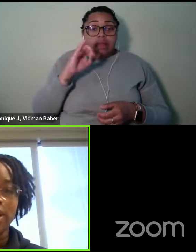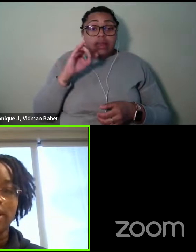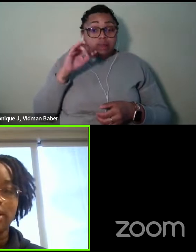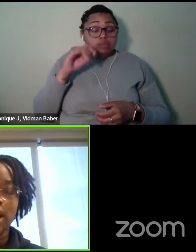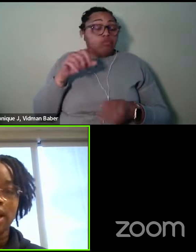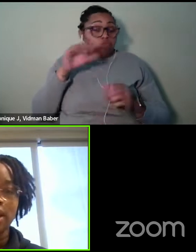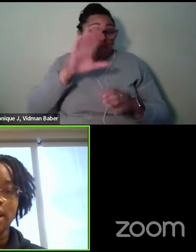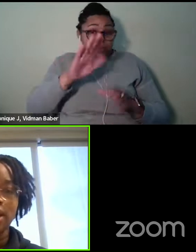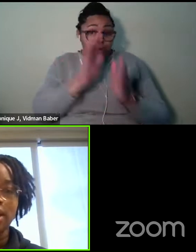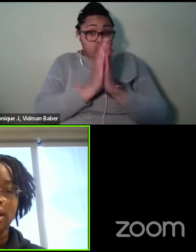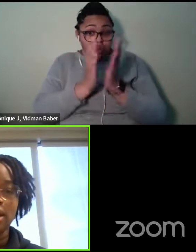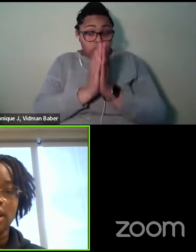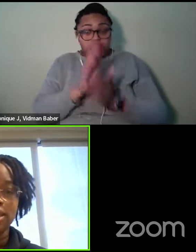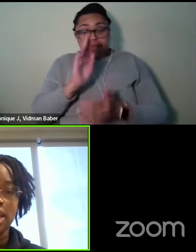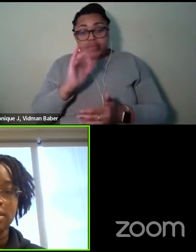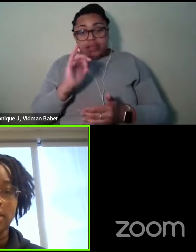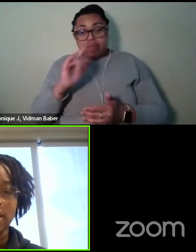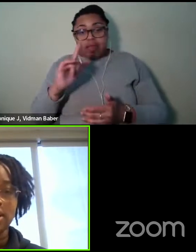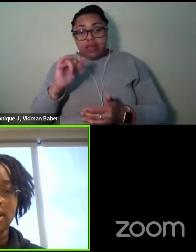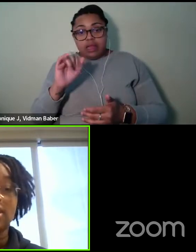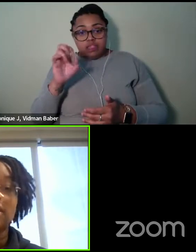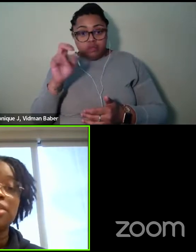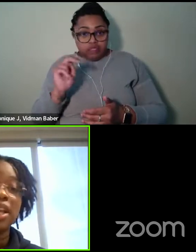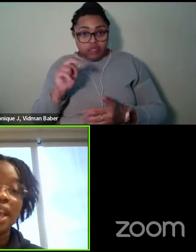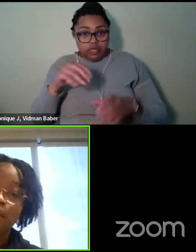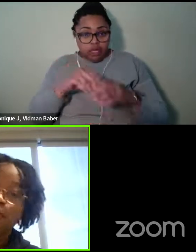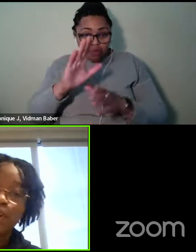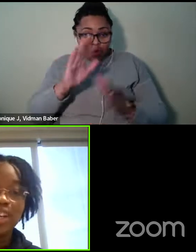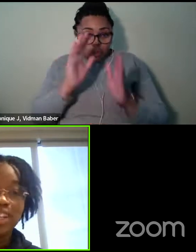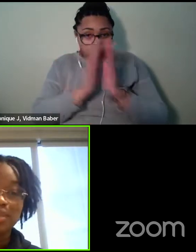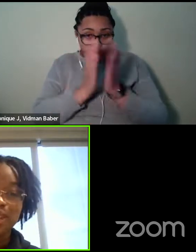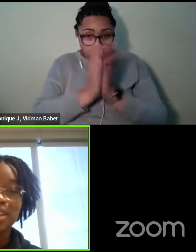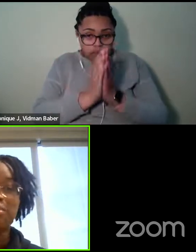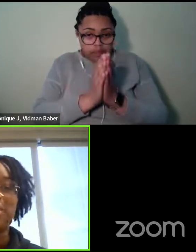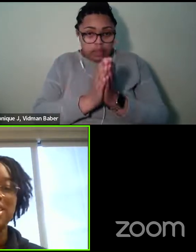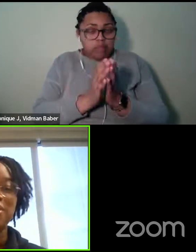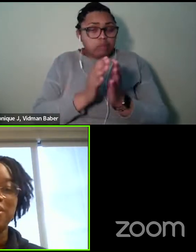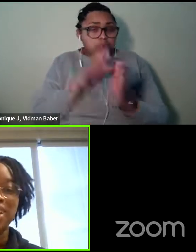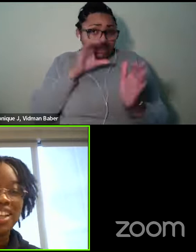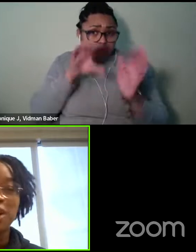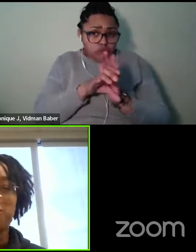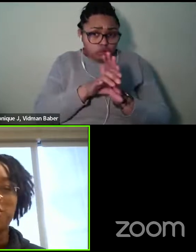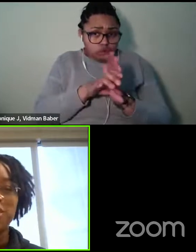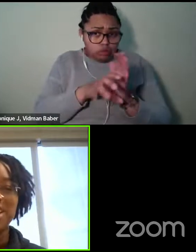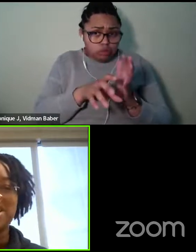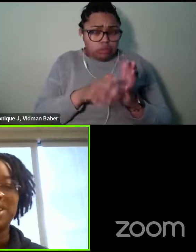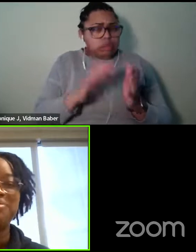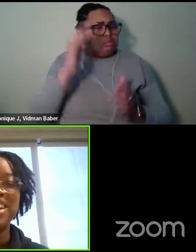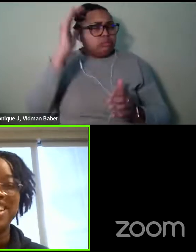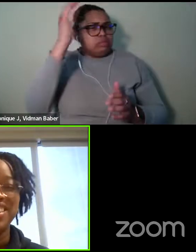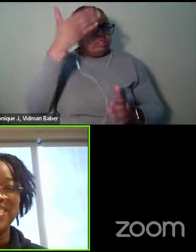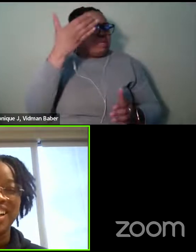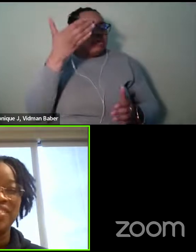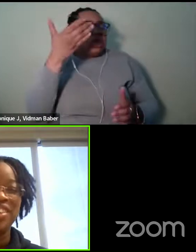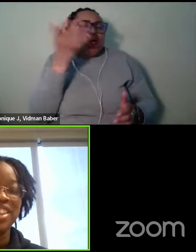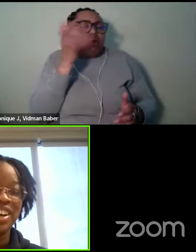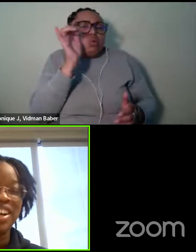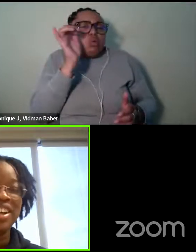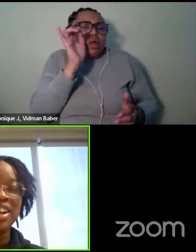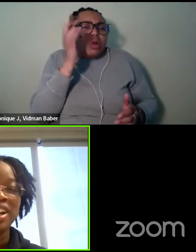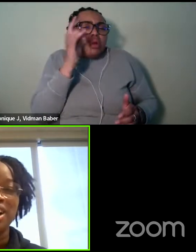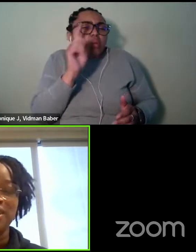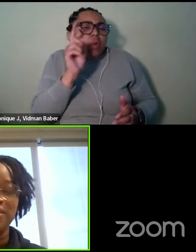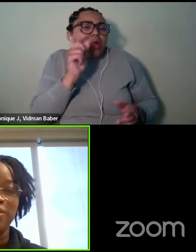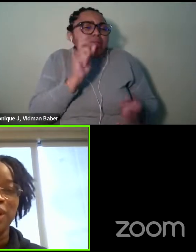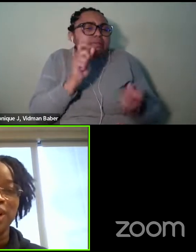where exactly it takes place? It seems like California to me based off of like kelp forests, but do you have a